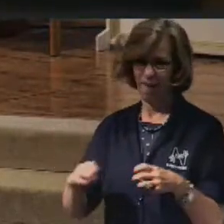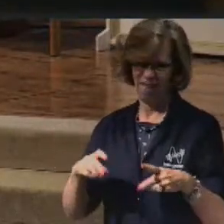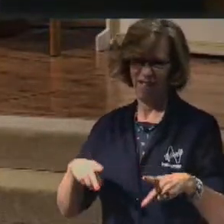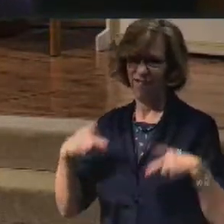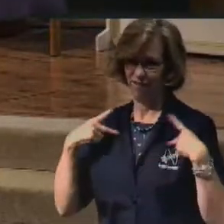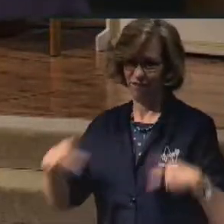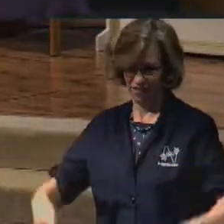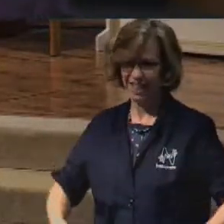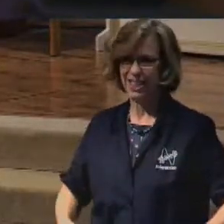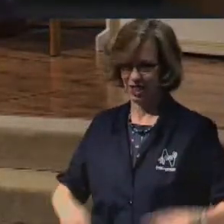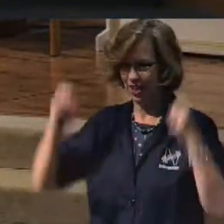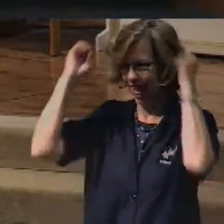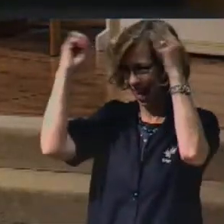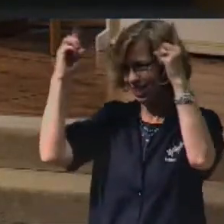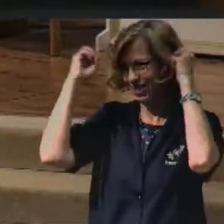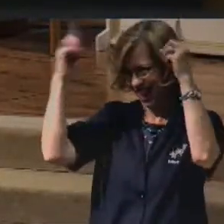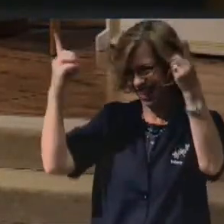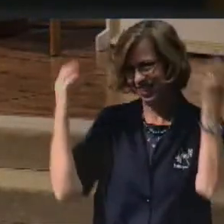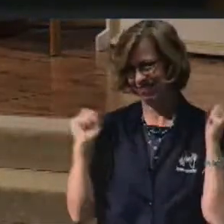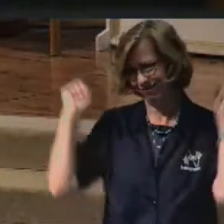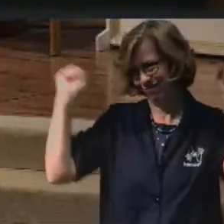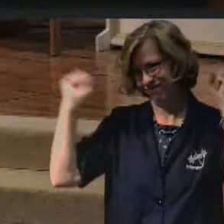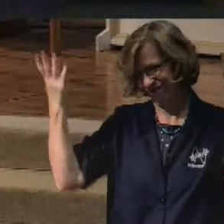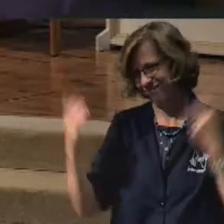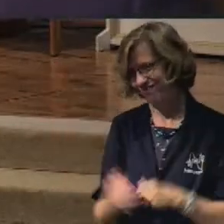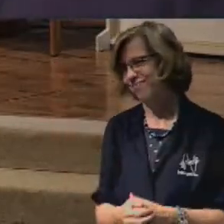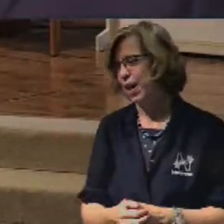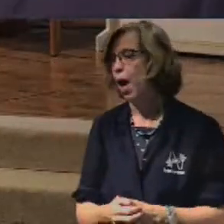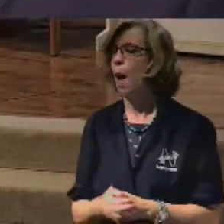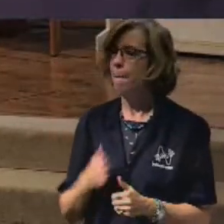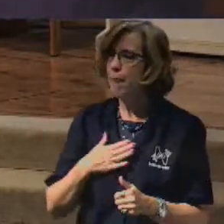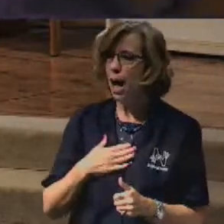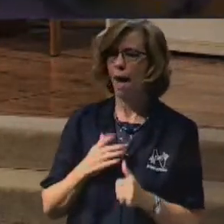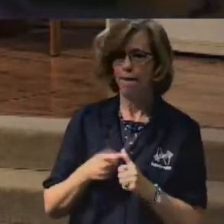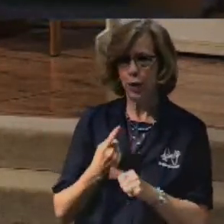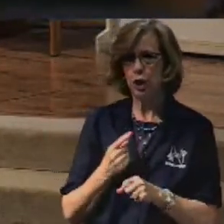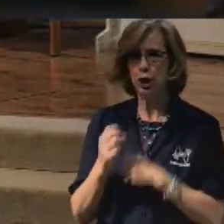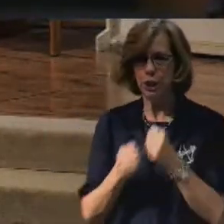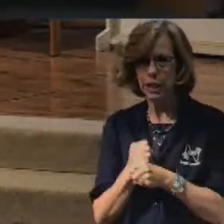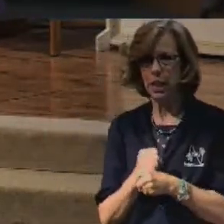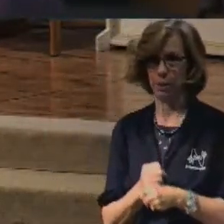And first semester, did freshman year, you know, and here I am, 19 years old, taking P.E.